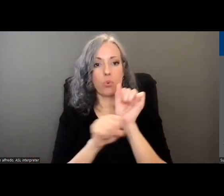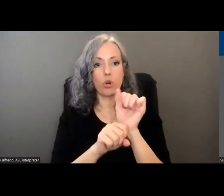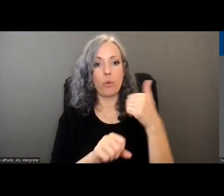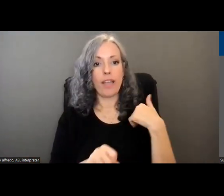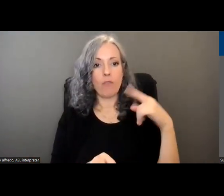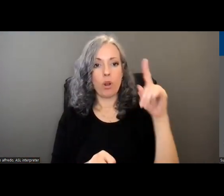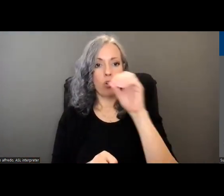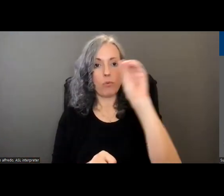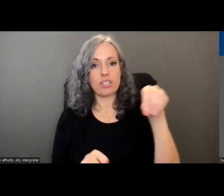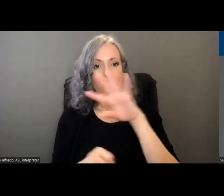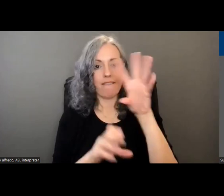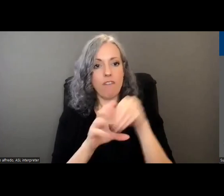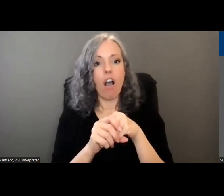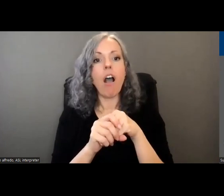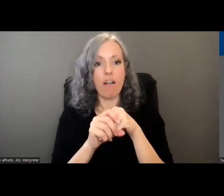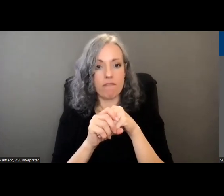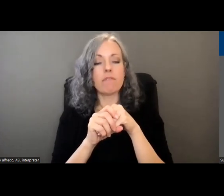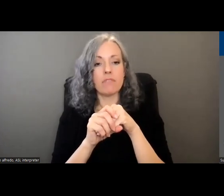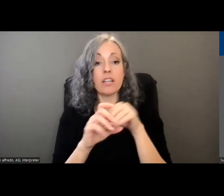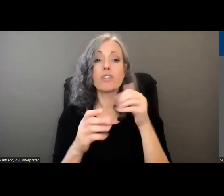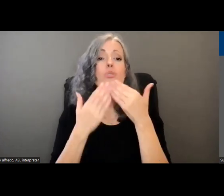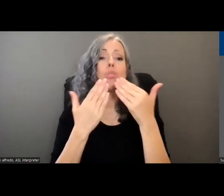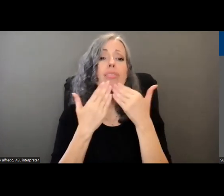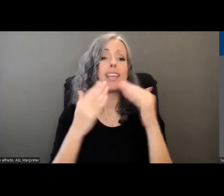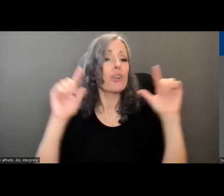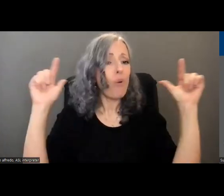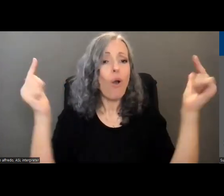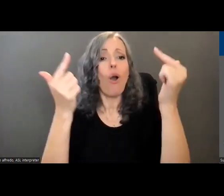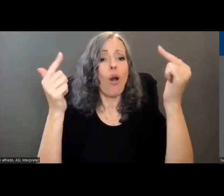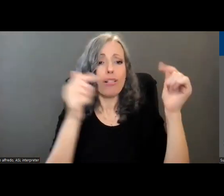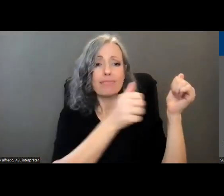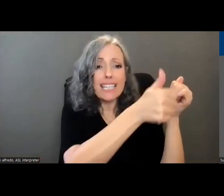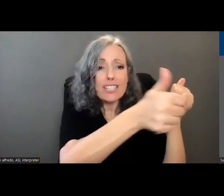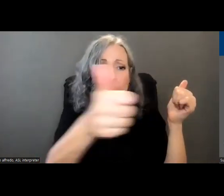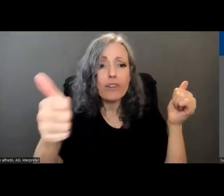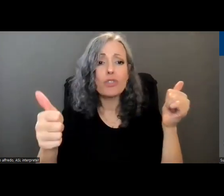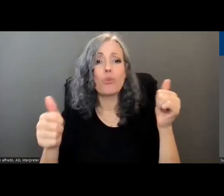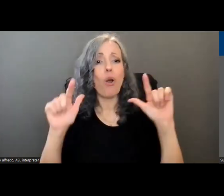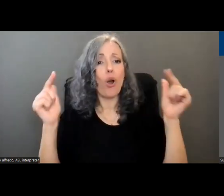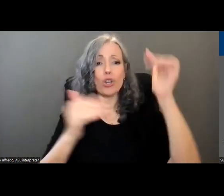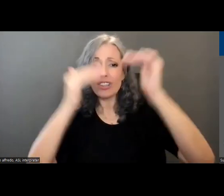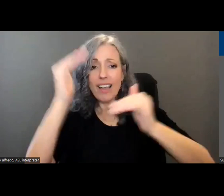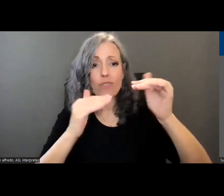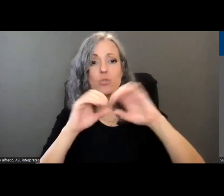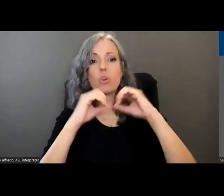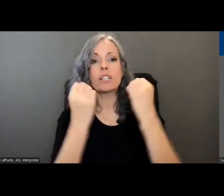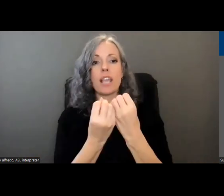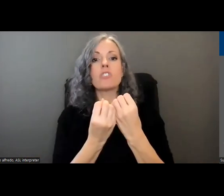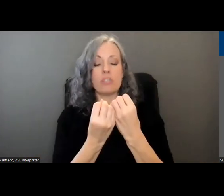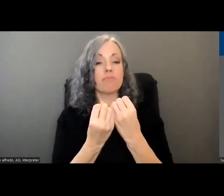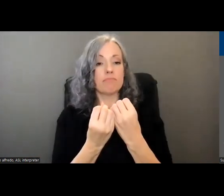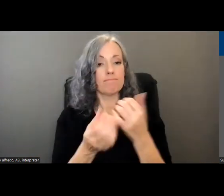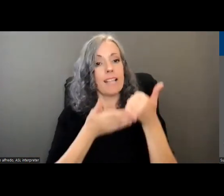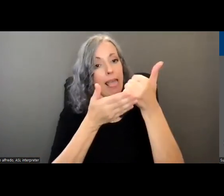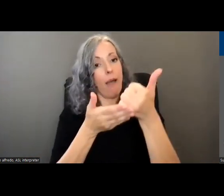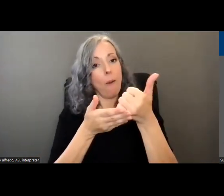participation uh so thank you every one of you at all levels of your organization um that helped